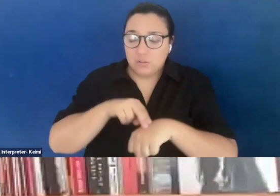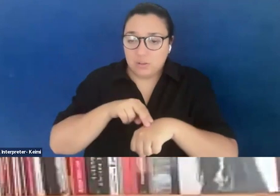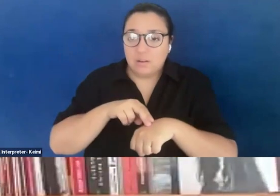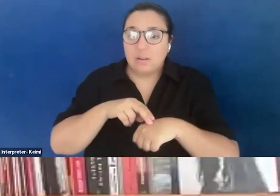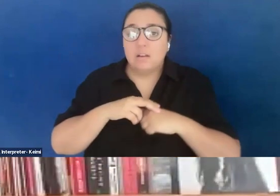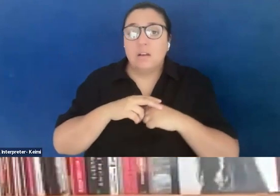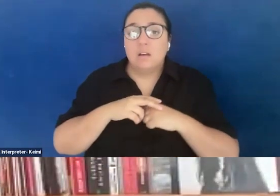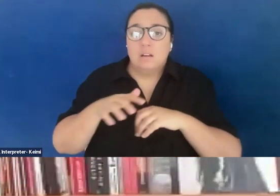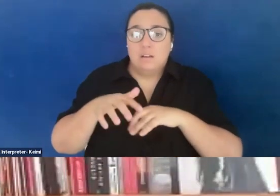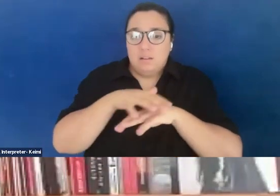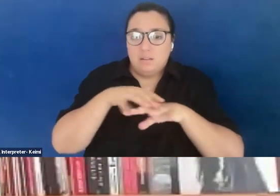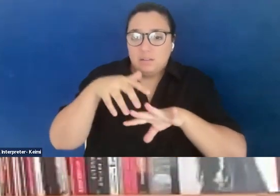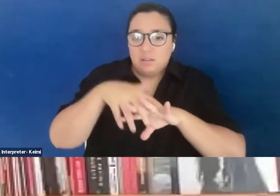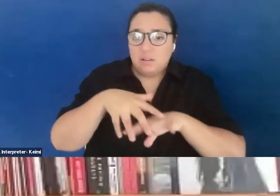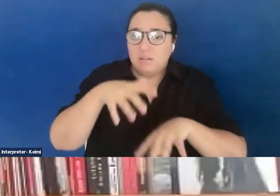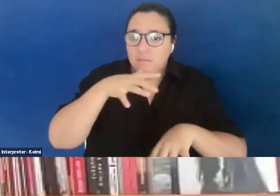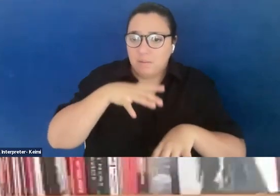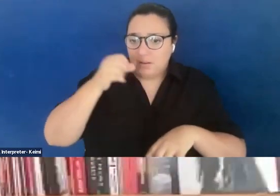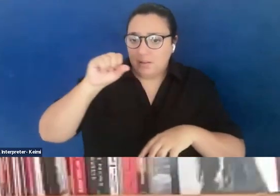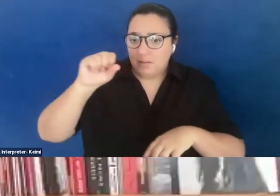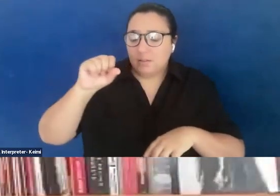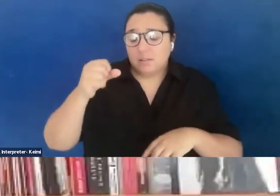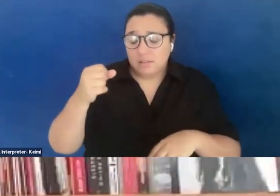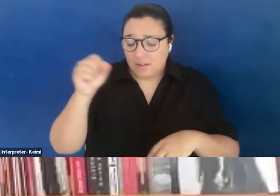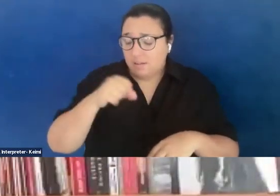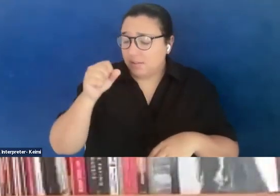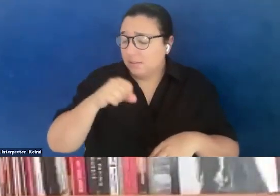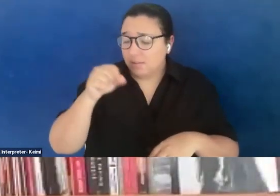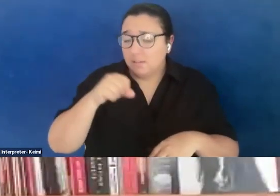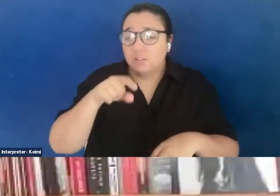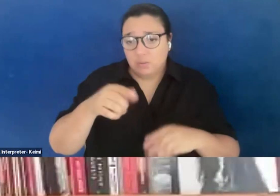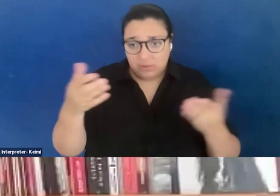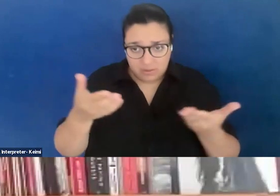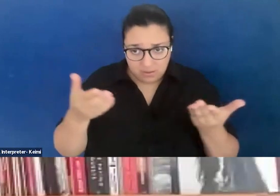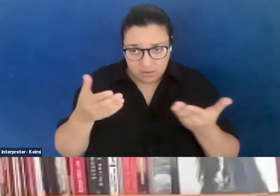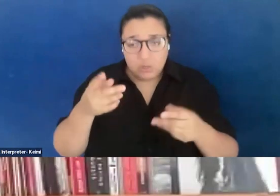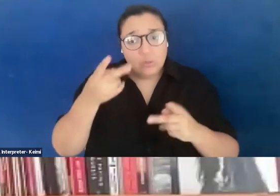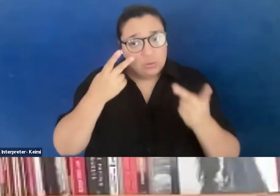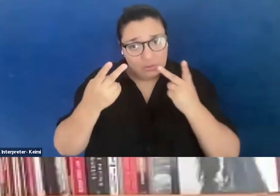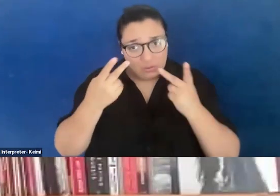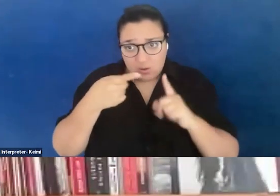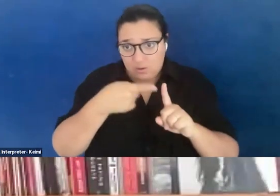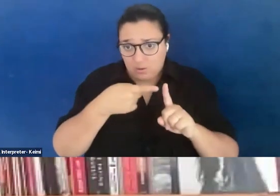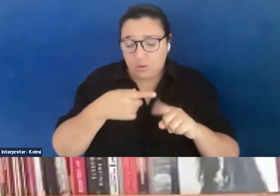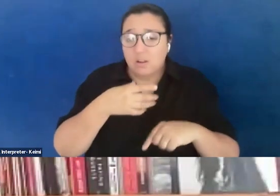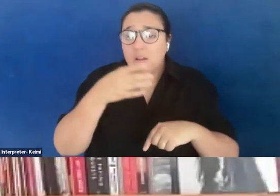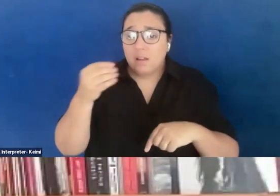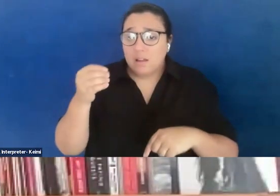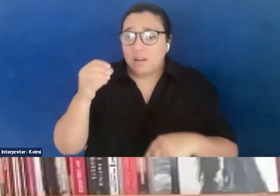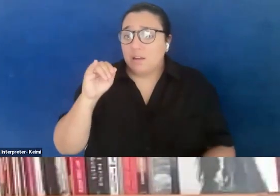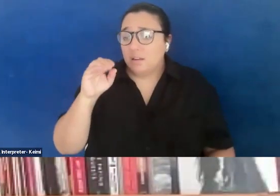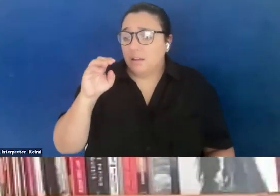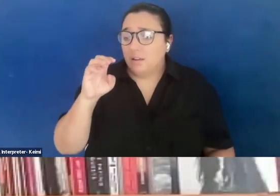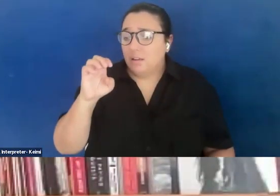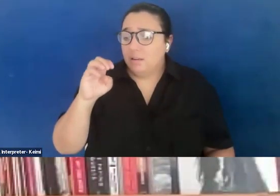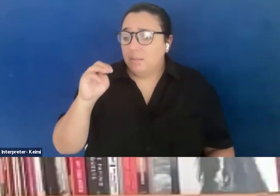Feminisms is the Way. Yes, Melanie Yazzie was on here. You did see her as well as Iman Ghanieman, members